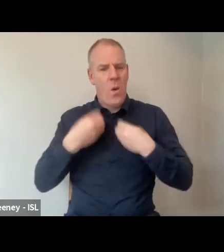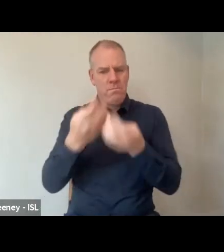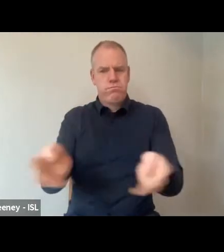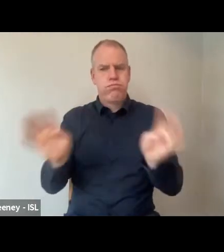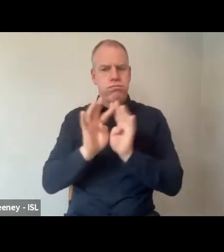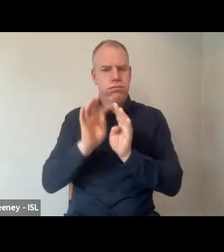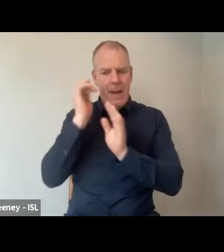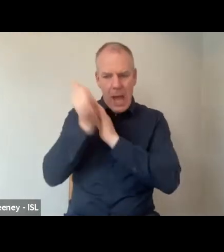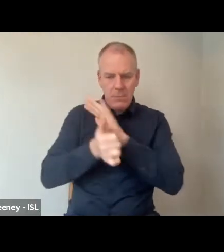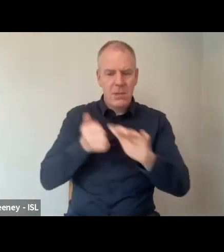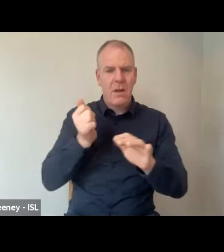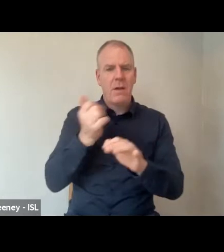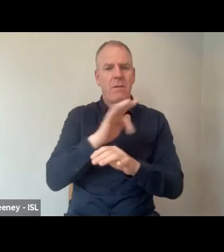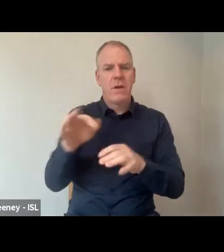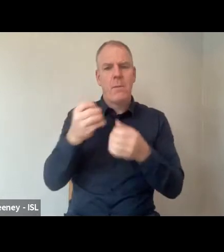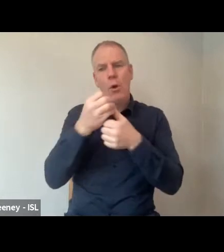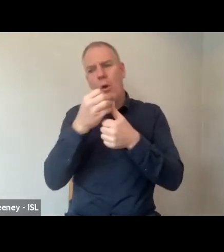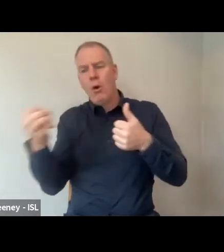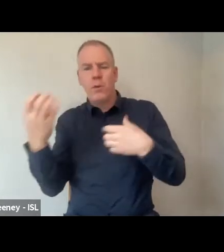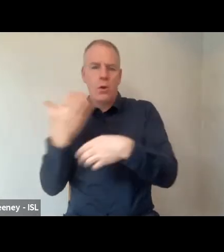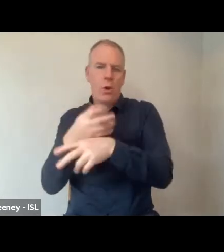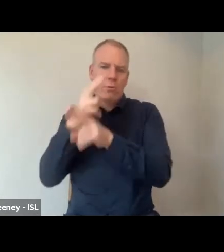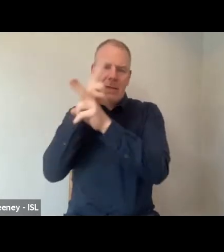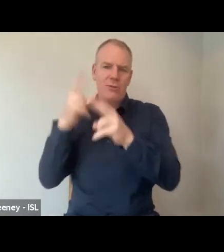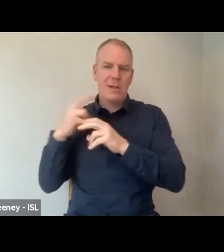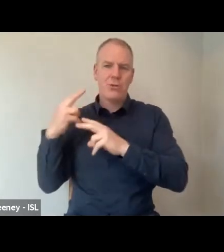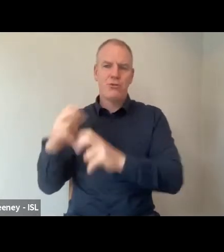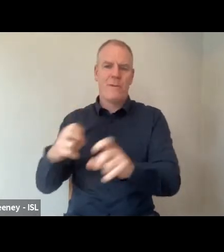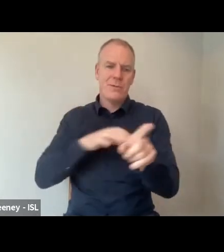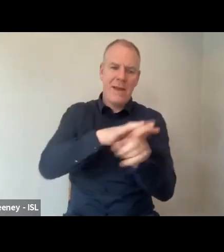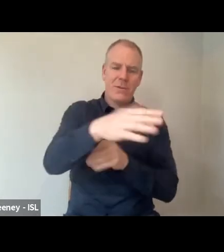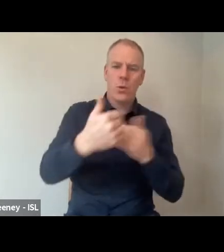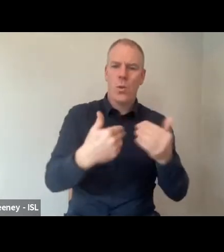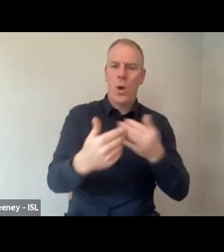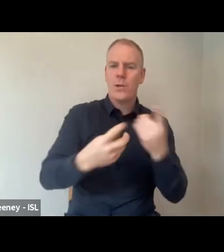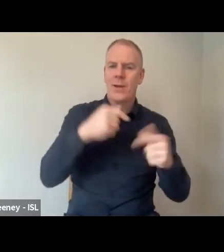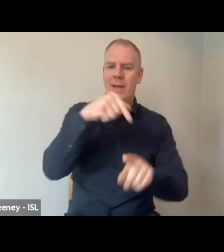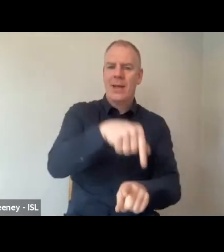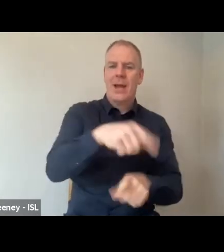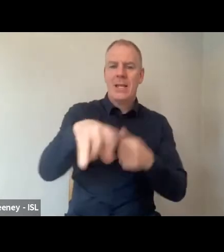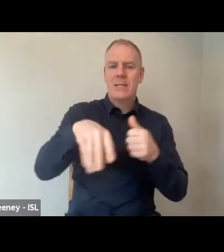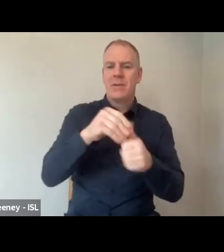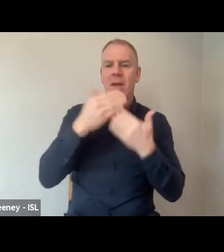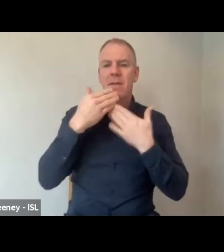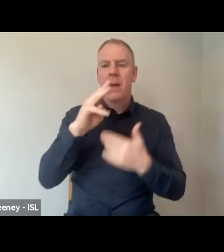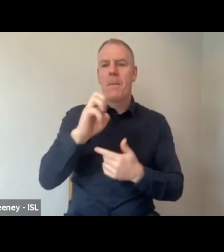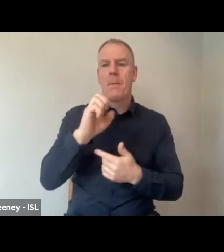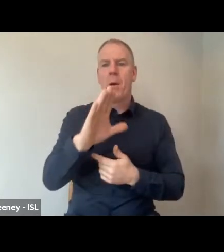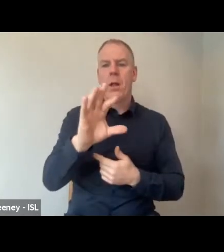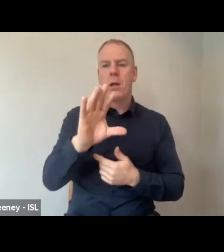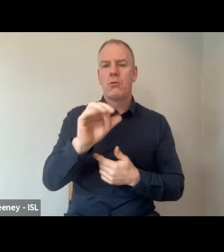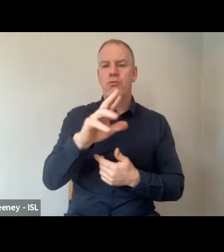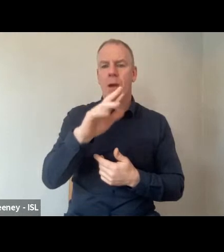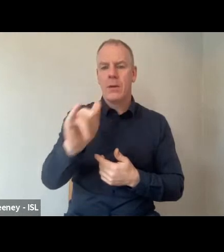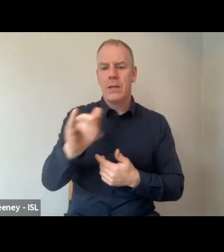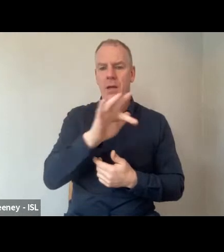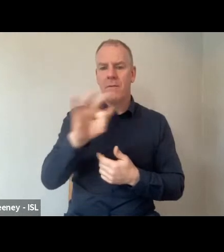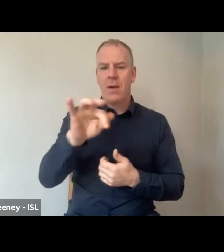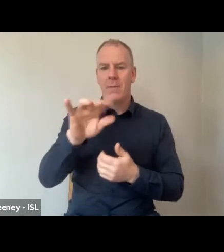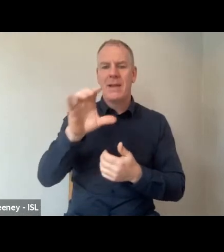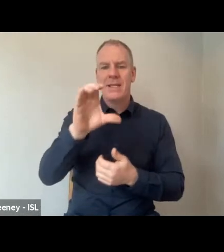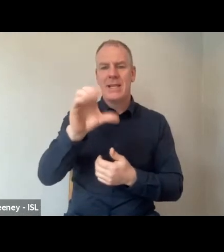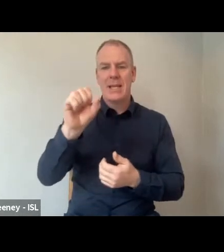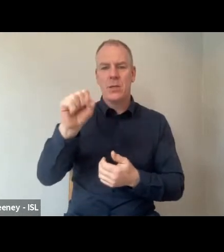country and international surveys to inform this. And in particular, I would like to thank Paul Crowley from the Central Statistics